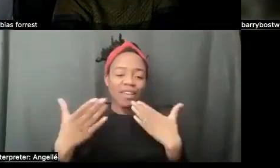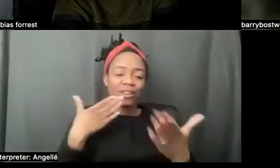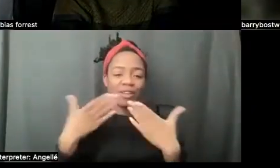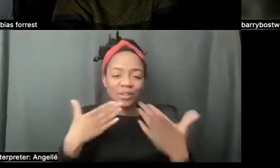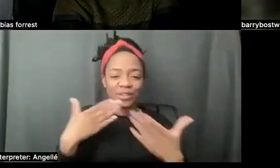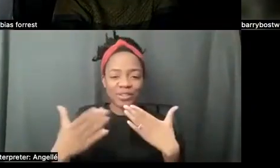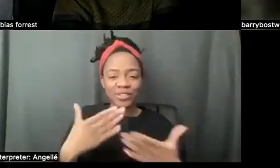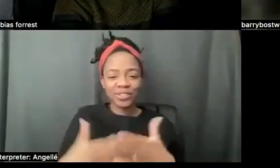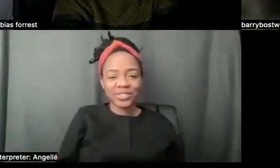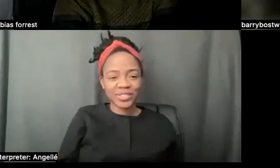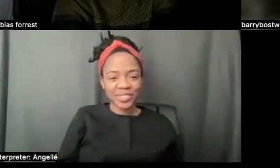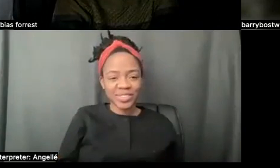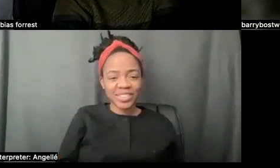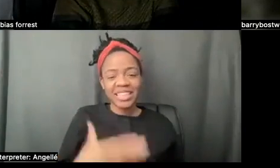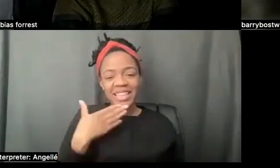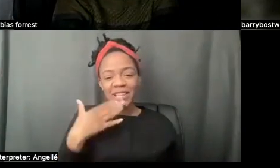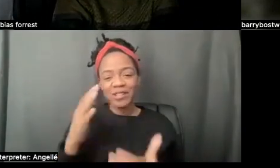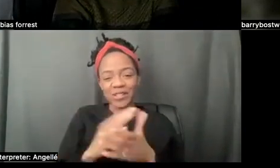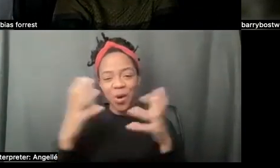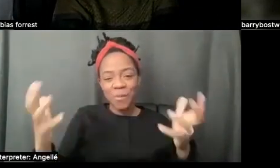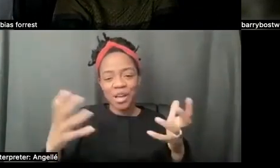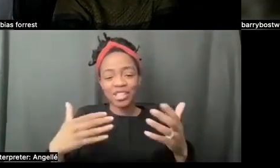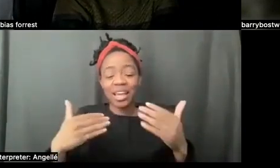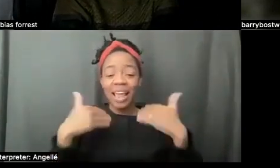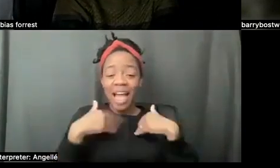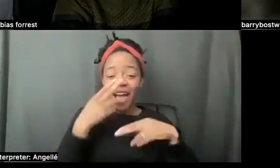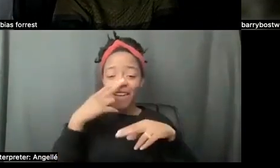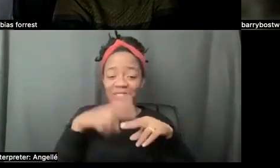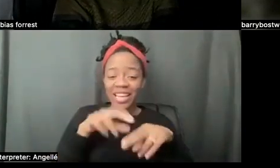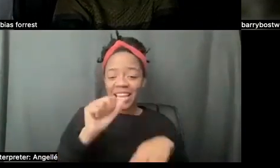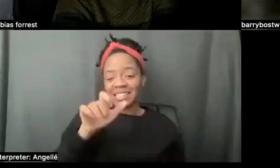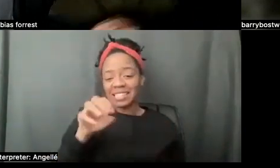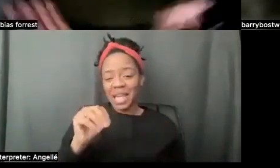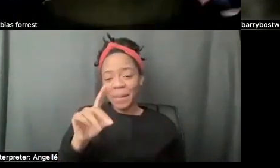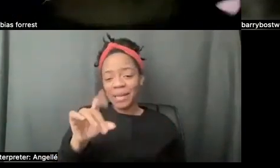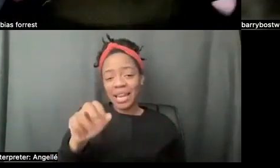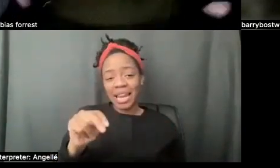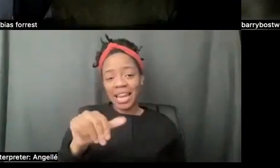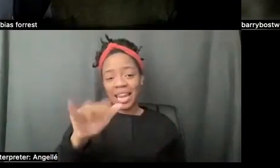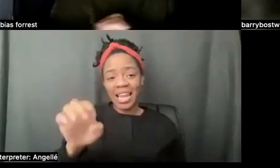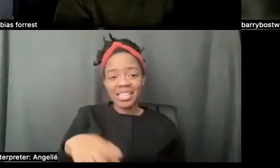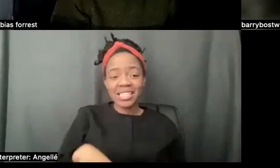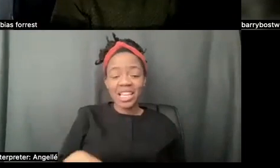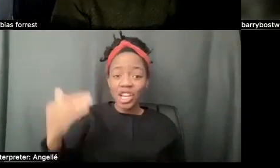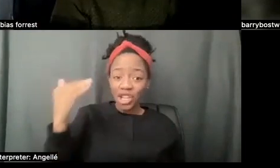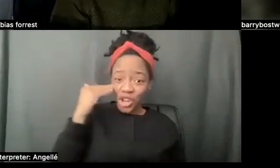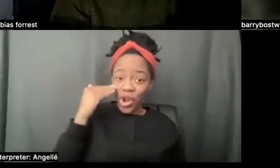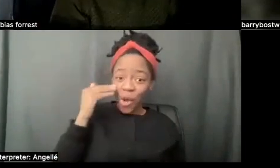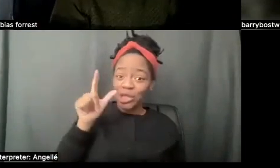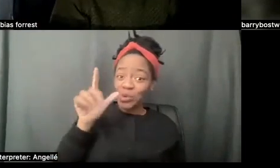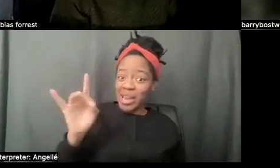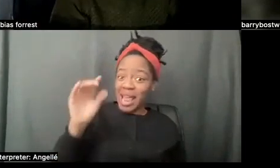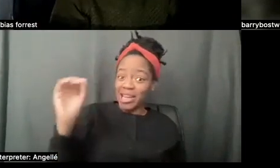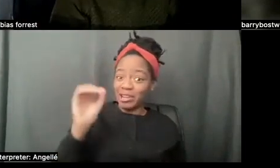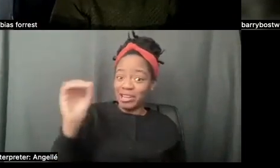Oh, thank you all so much and have fun, have fun at Slamdance. Well, you know, it's going to be a high of 28 degrees and a low of two.